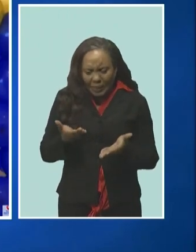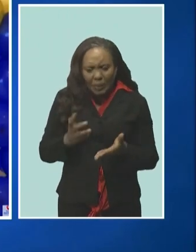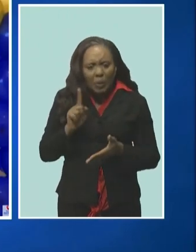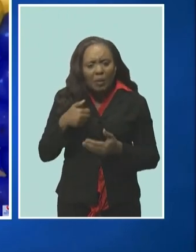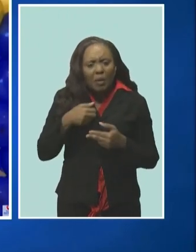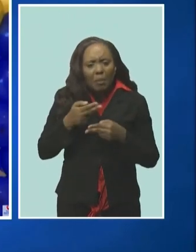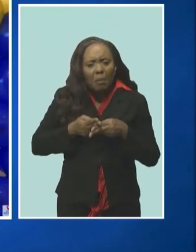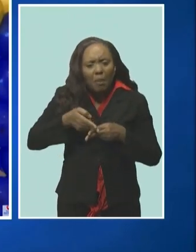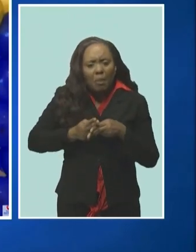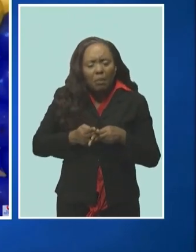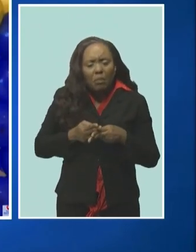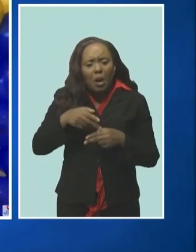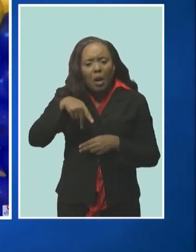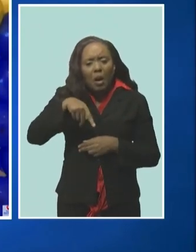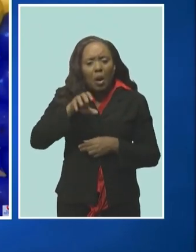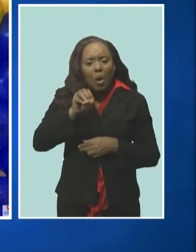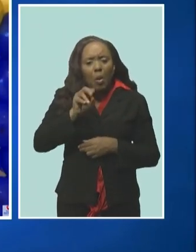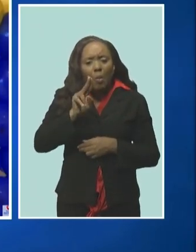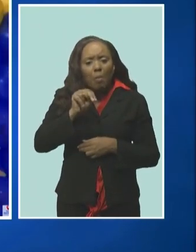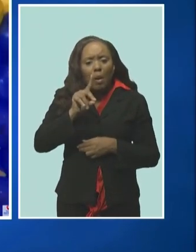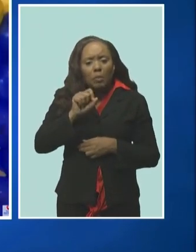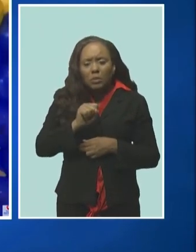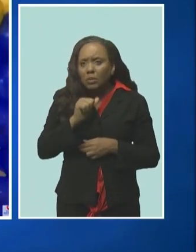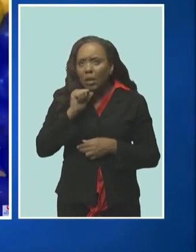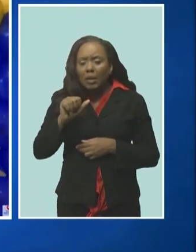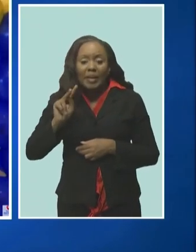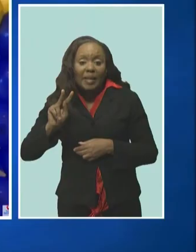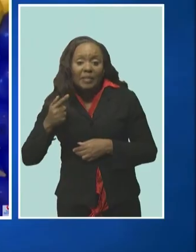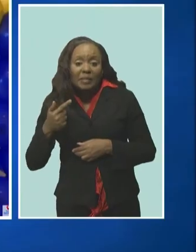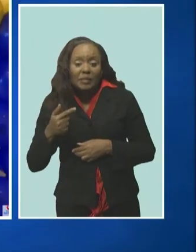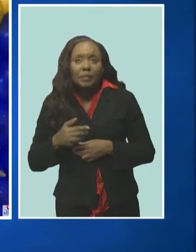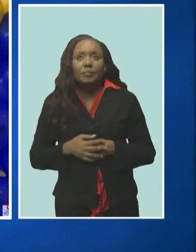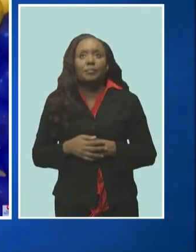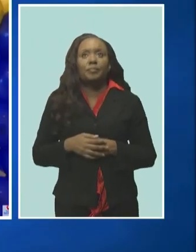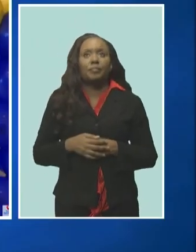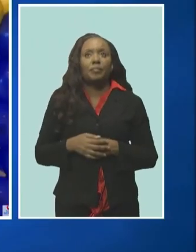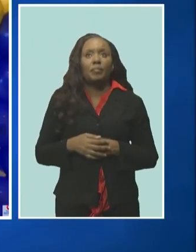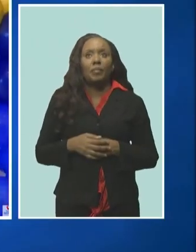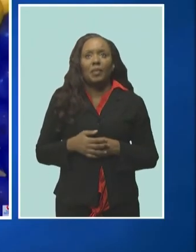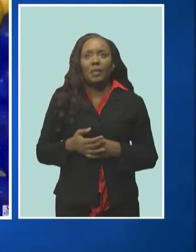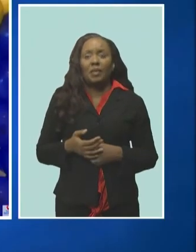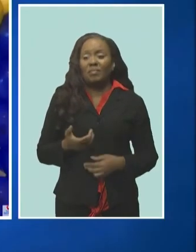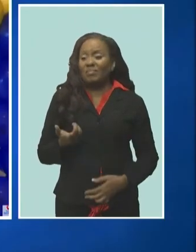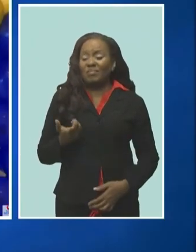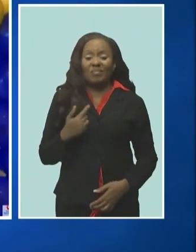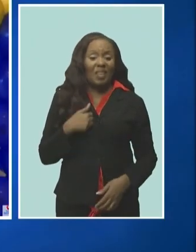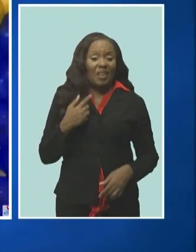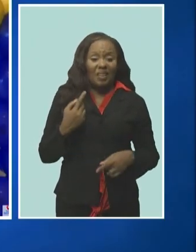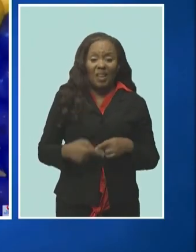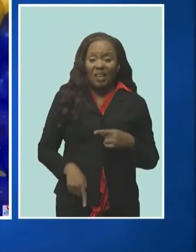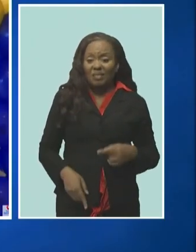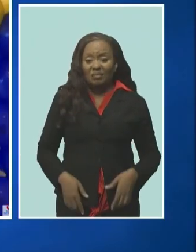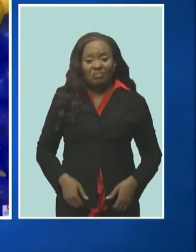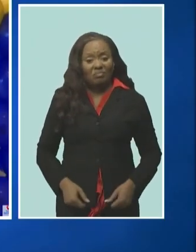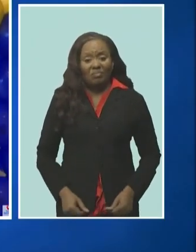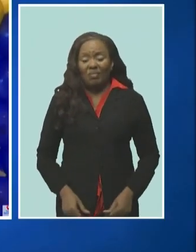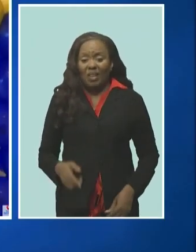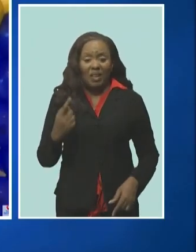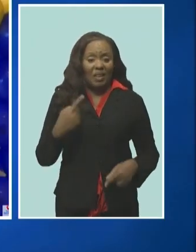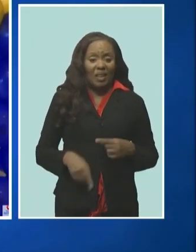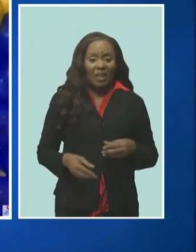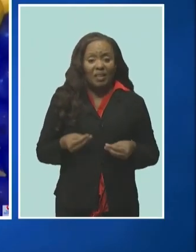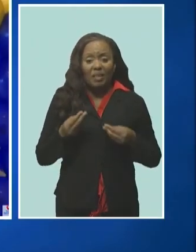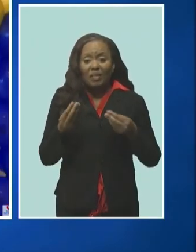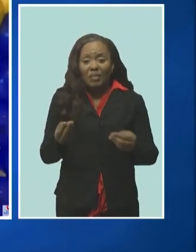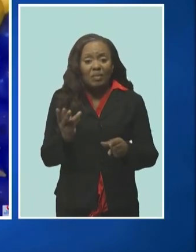the next response is i can't fulfill that order i can't meet those